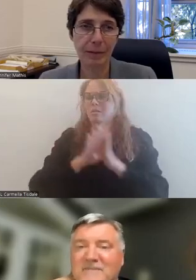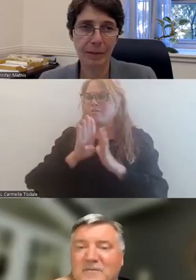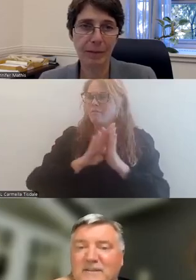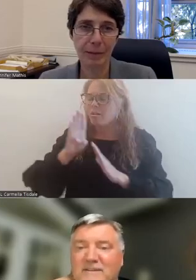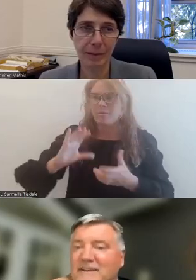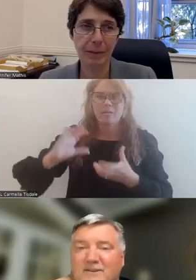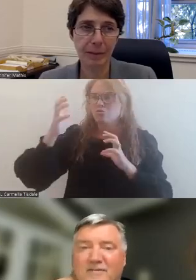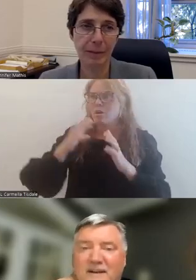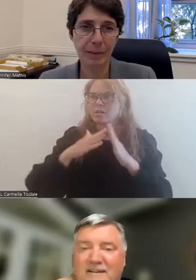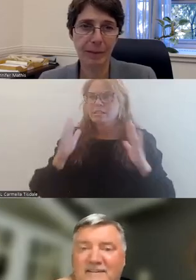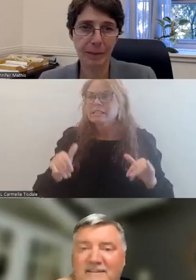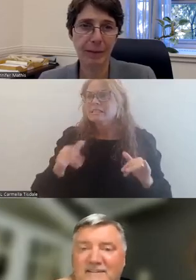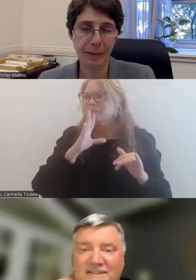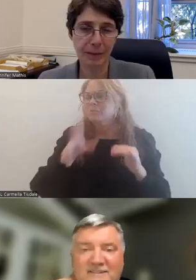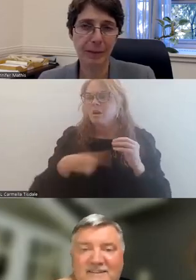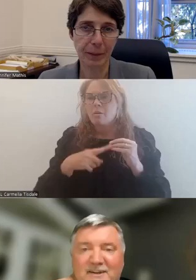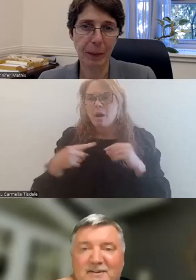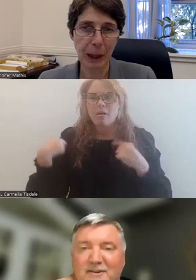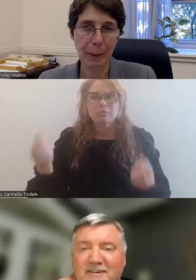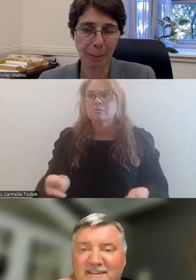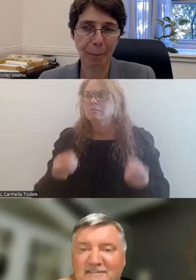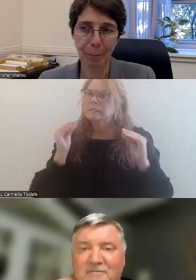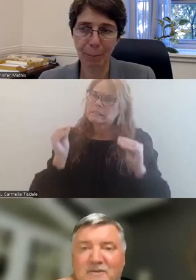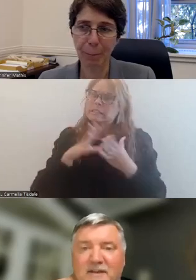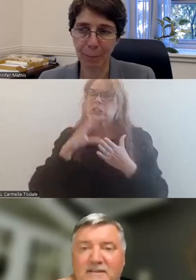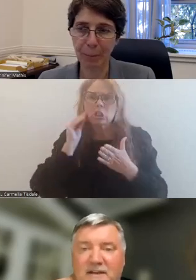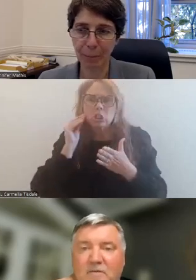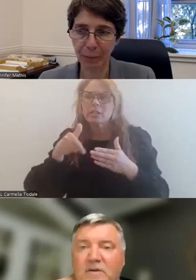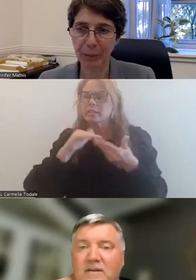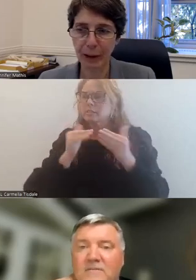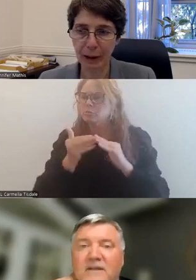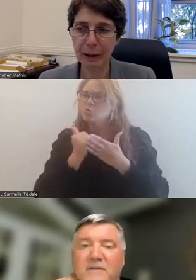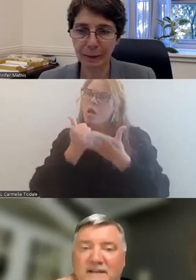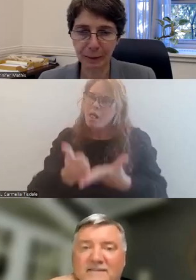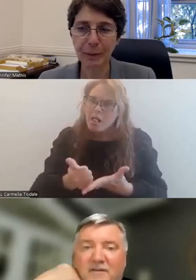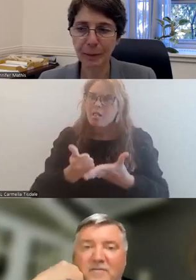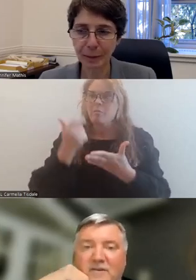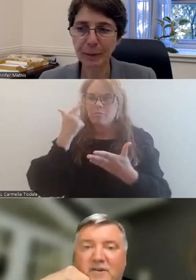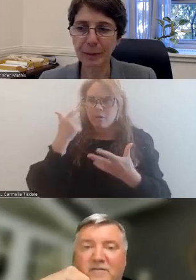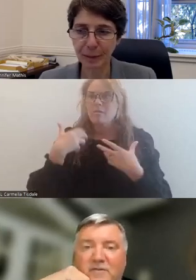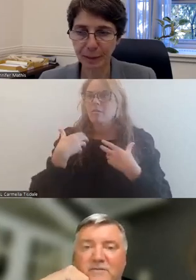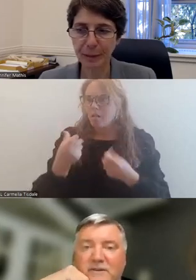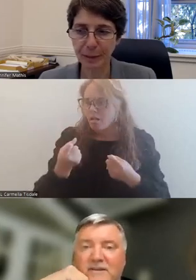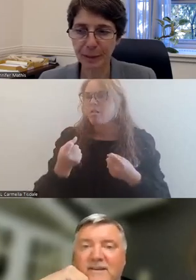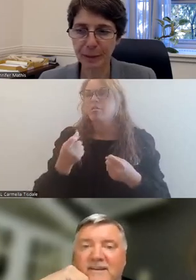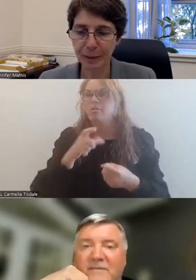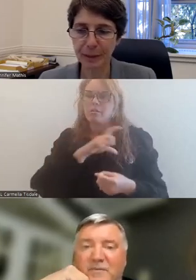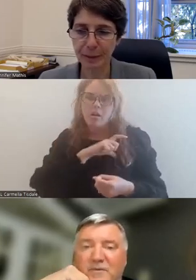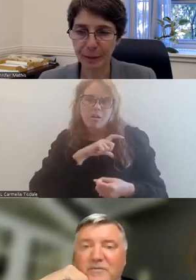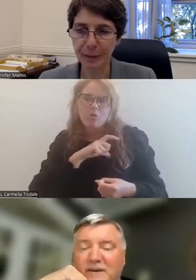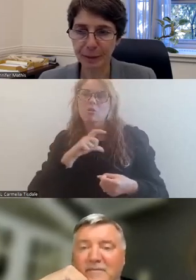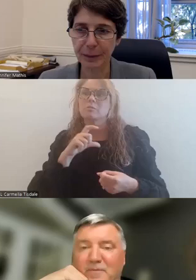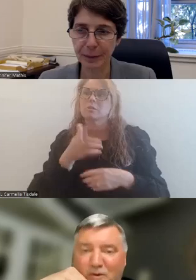crisis system that we talk about and teach and learn in this community to help minimize the involvement of law enforcement and